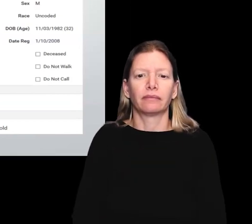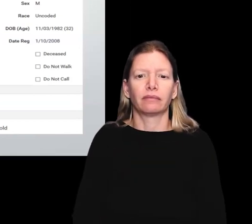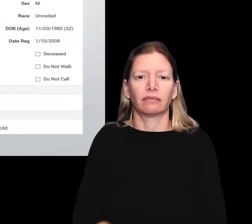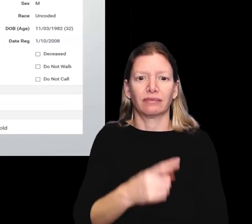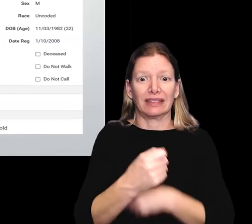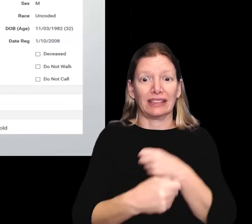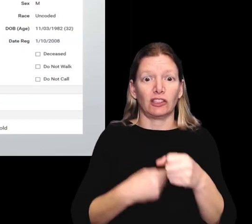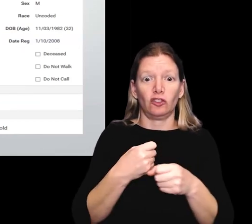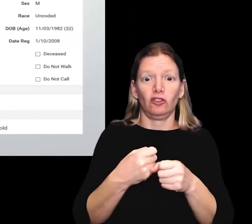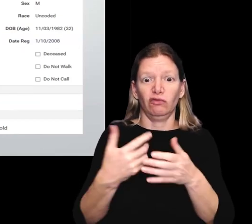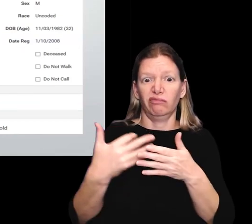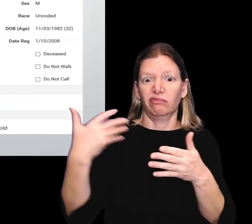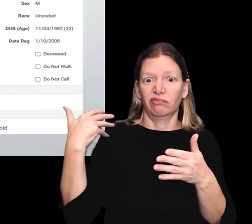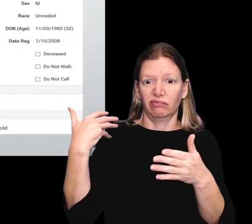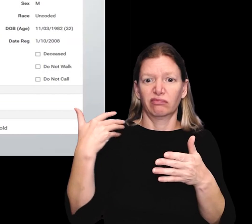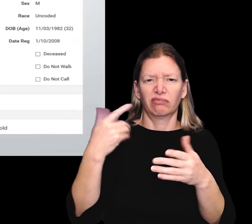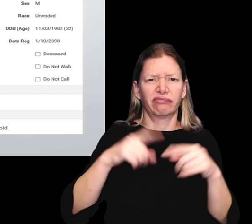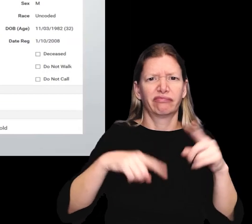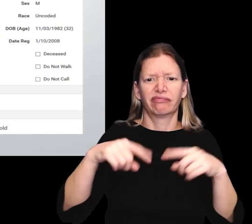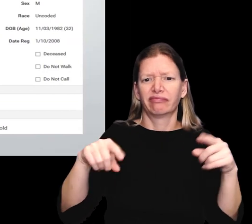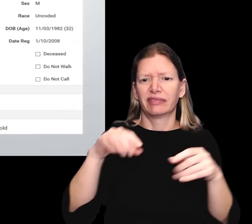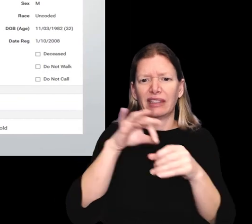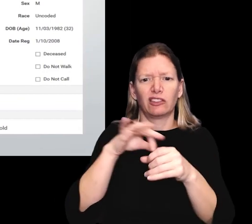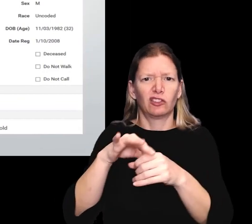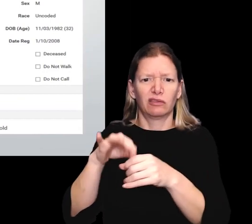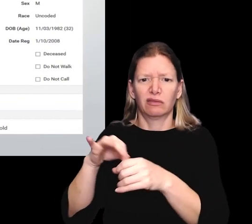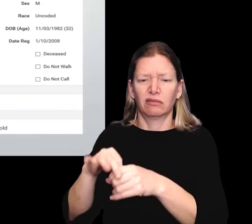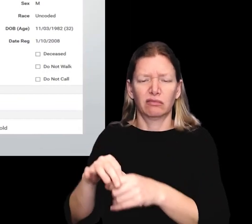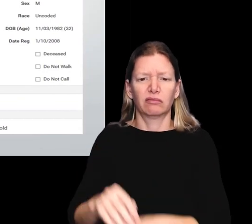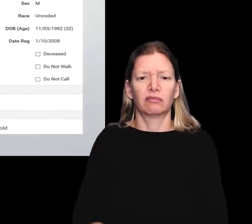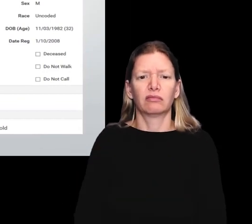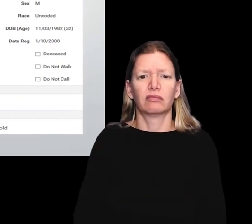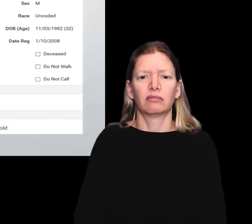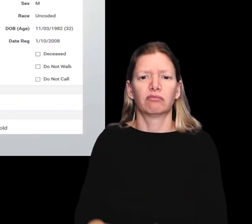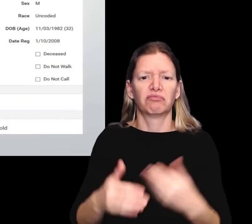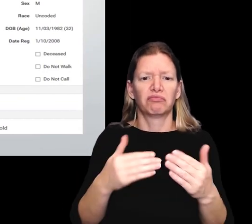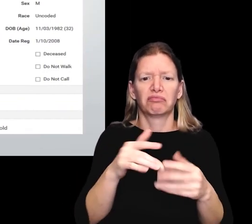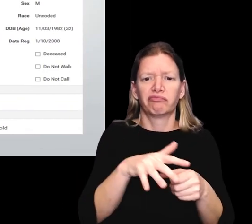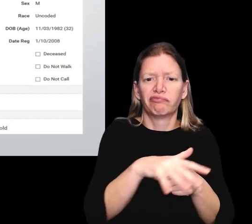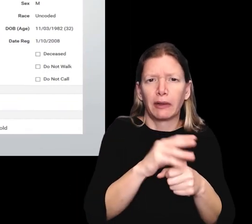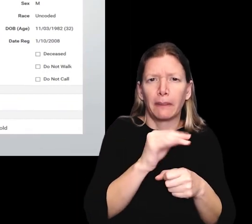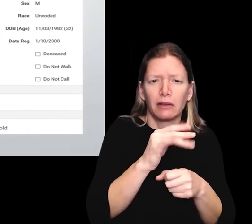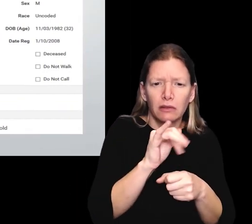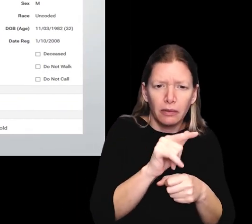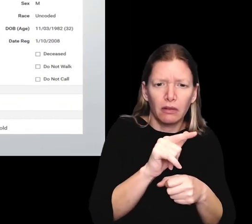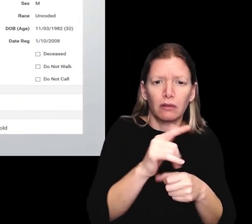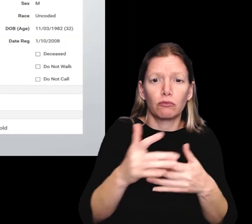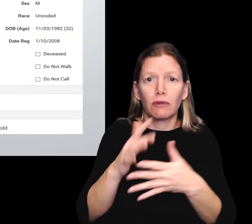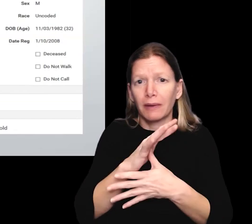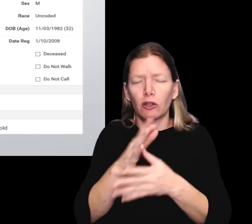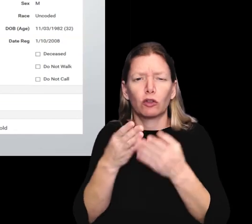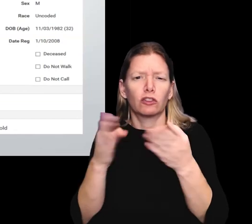actually all of the years, just in a variety of elections, whether it's municipal,